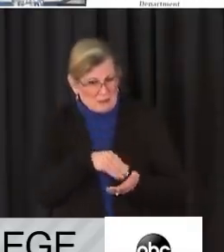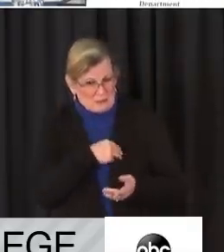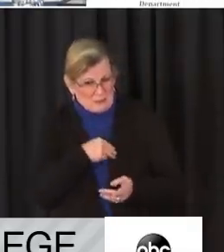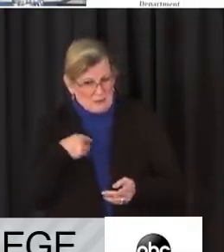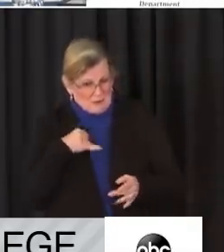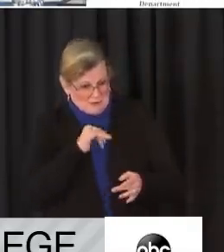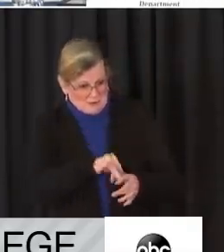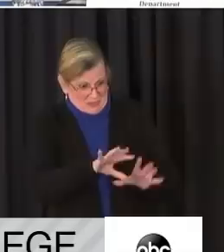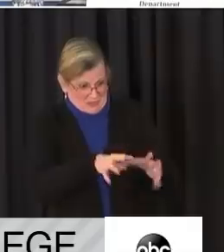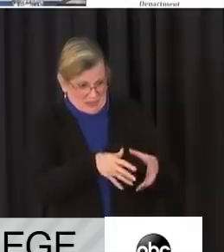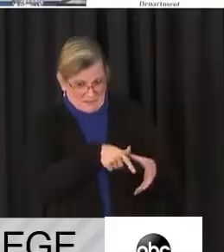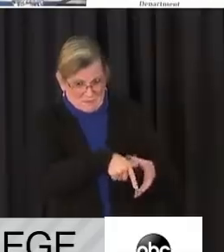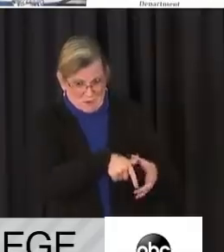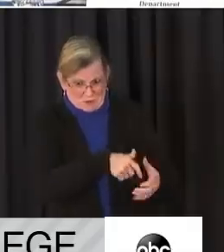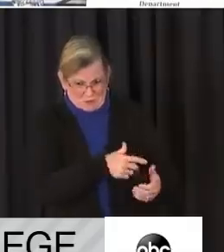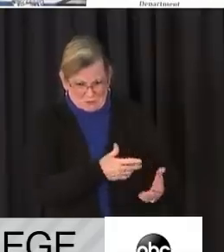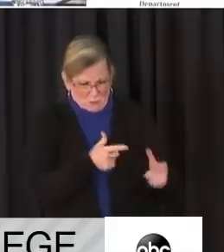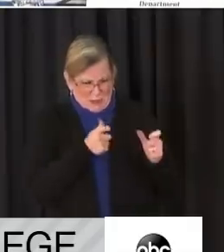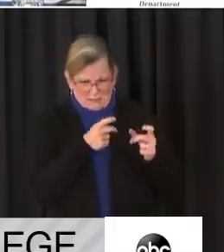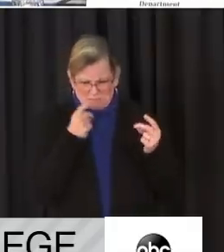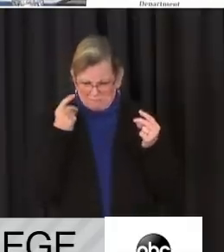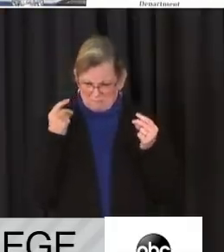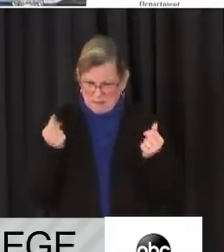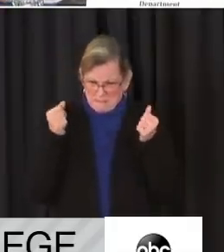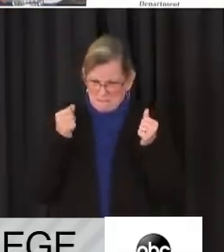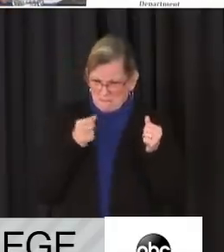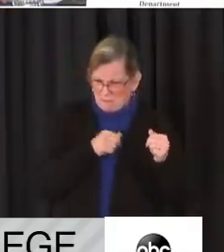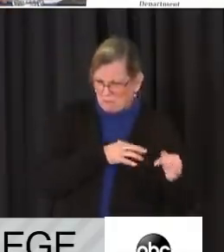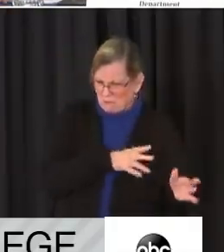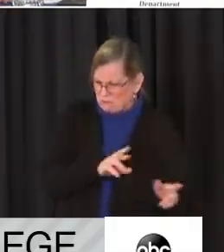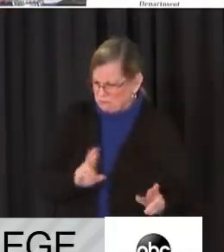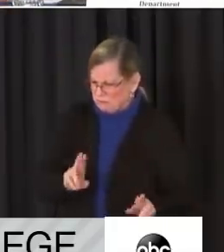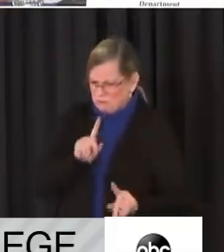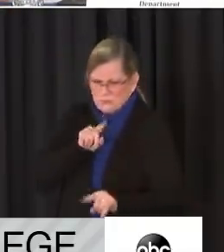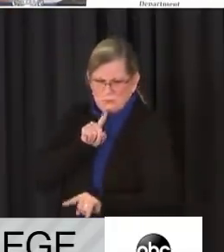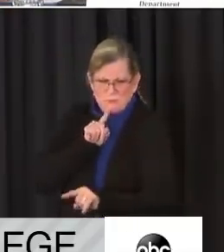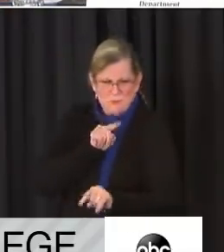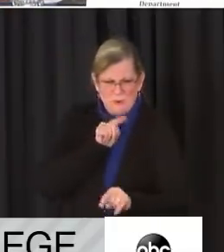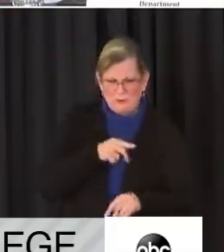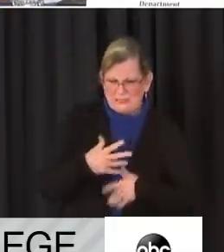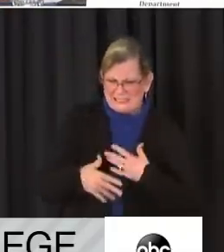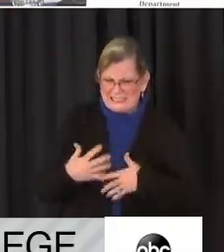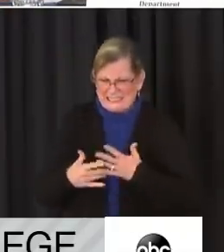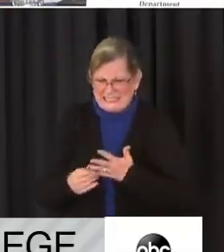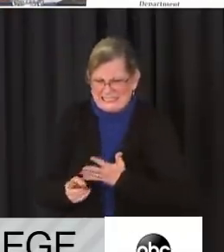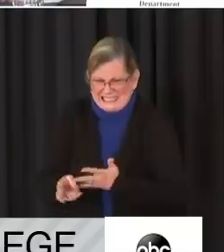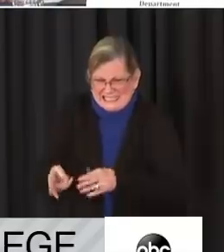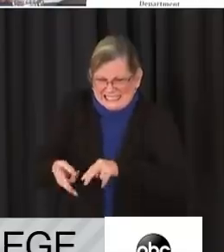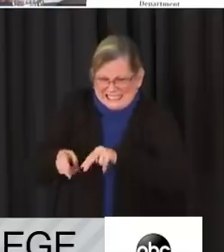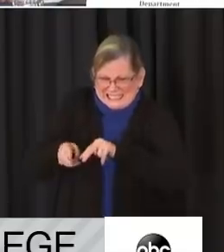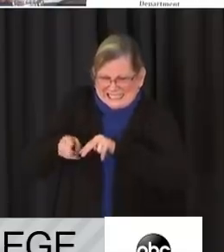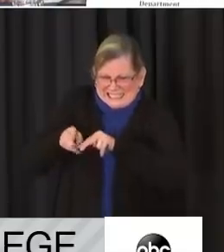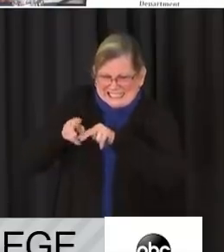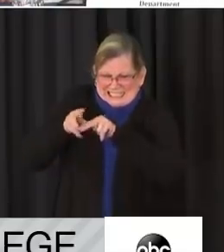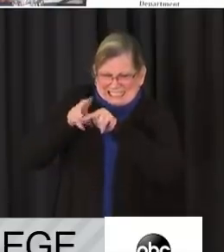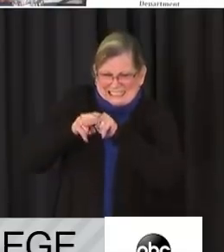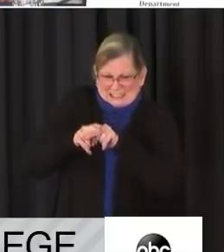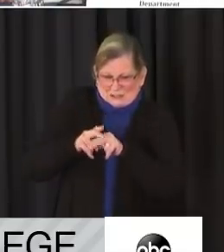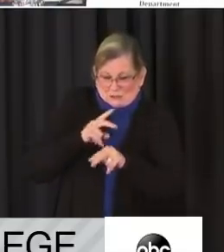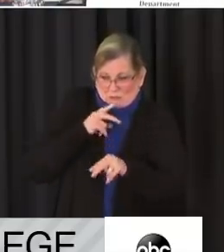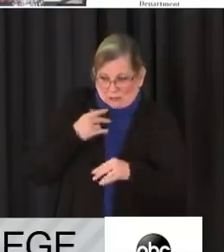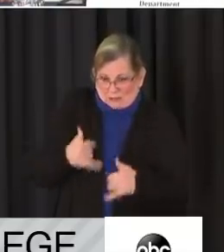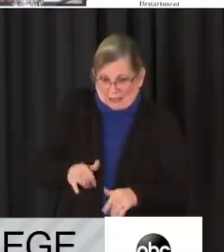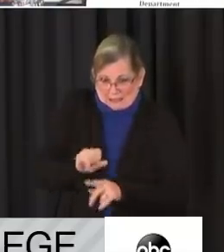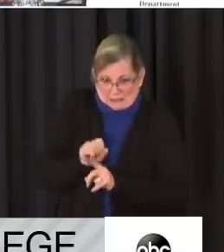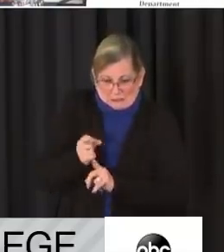member force by providing swift, by providing a swift response to an escalating situation. MPD members